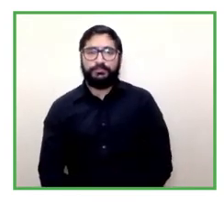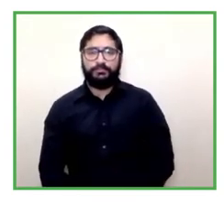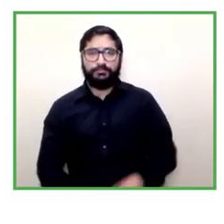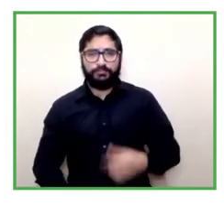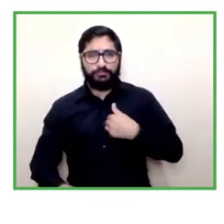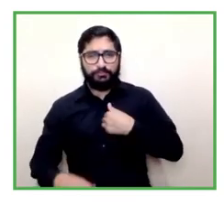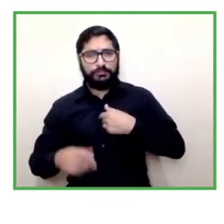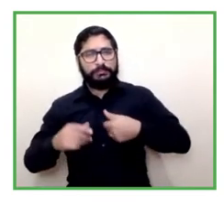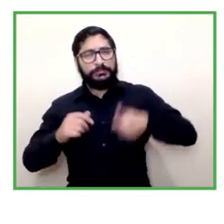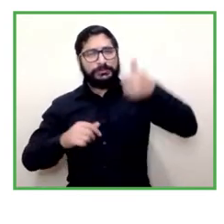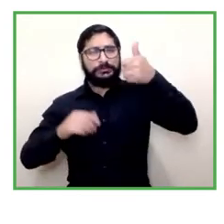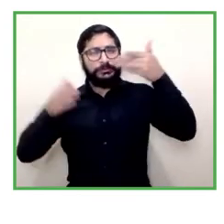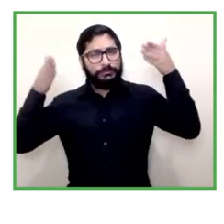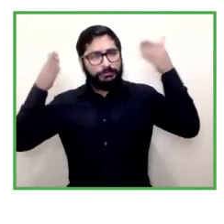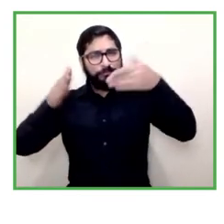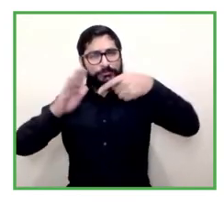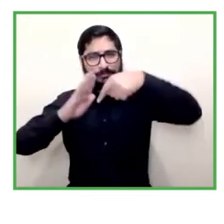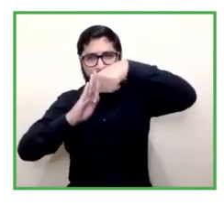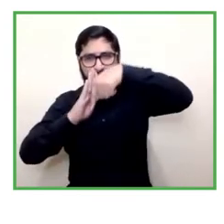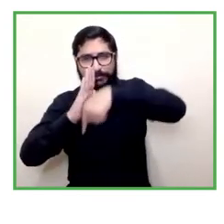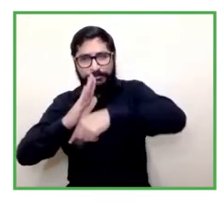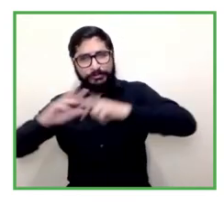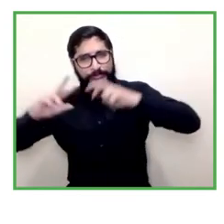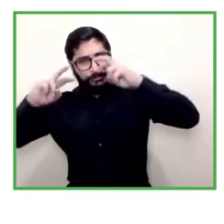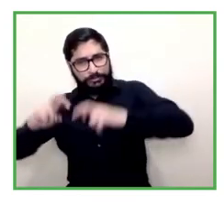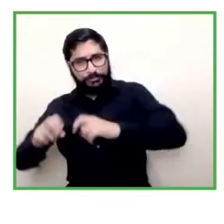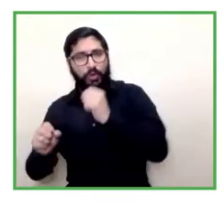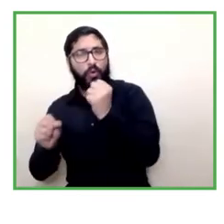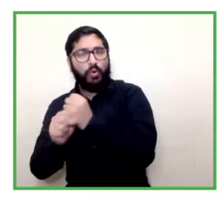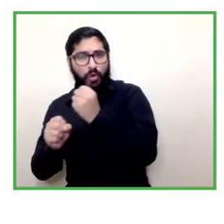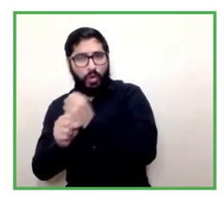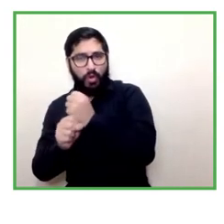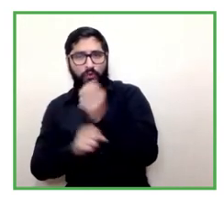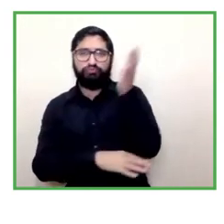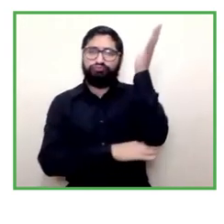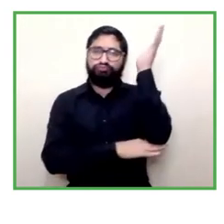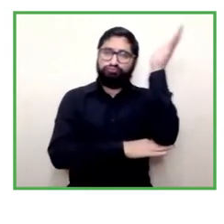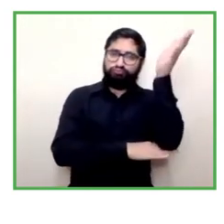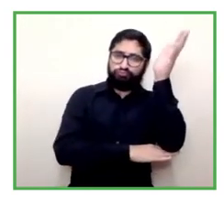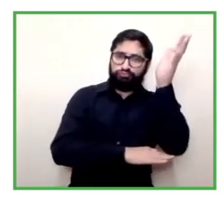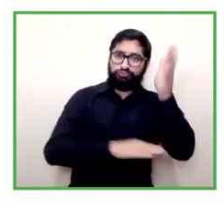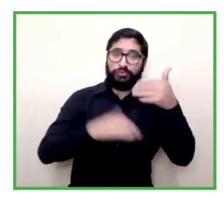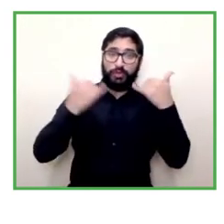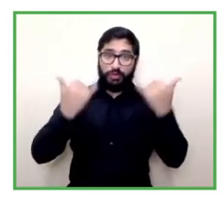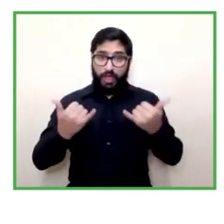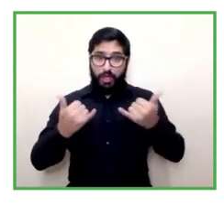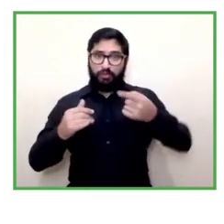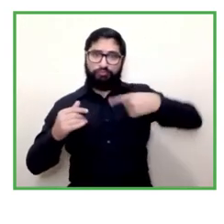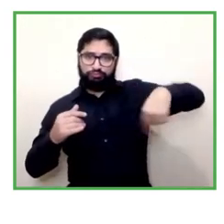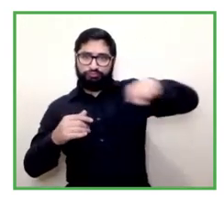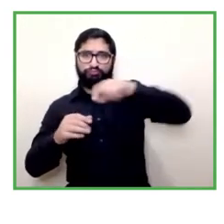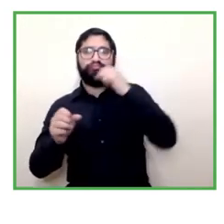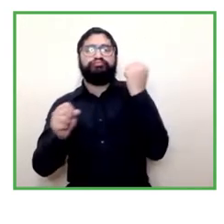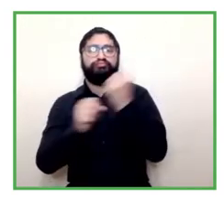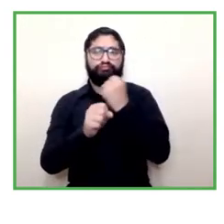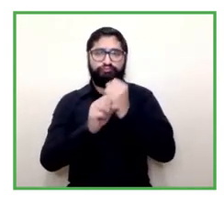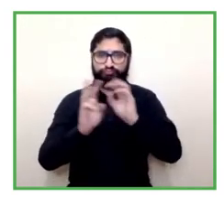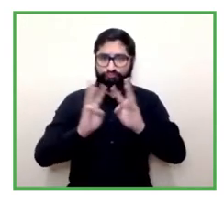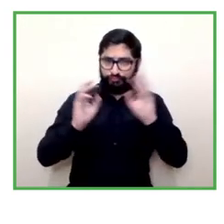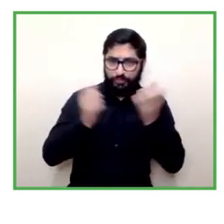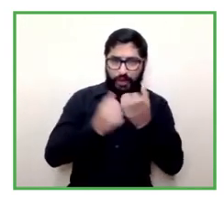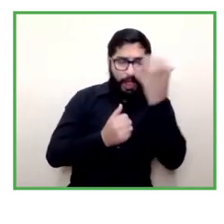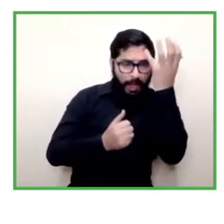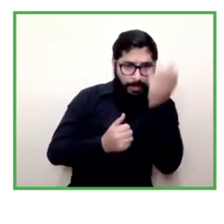in depth and what we call the future of labor but instead it became the present of labor where we saw